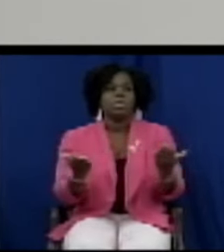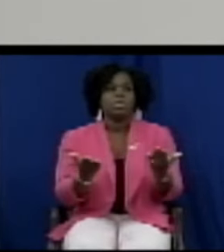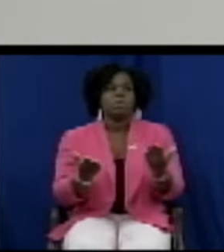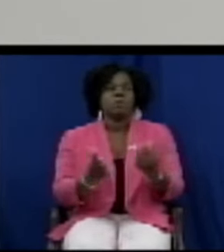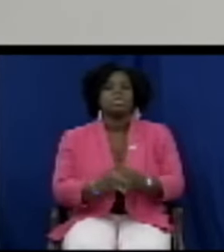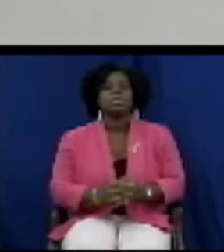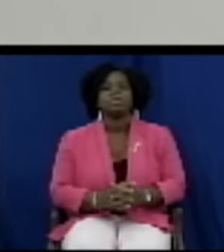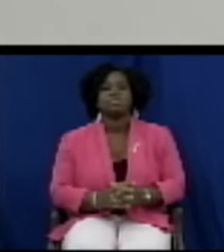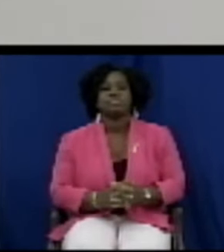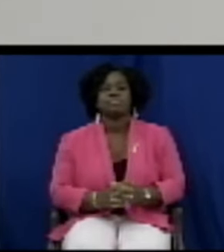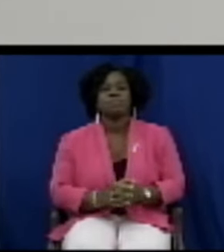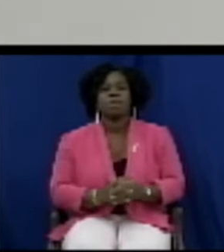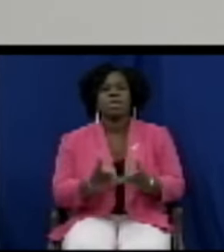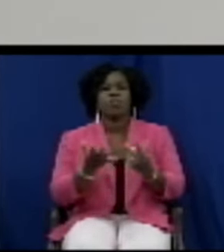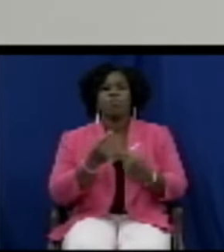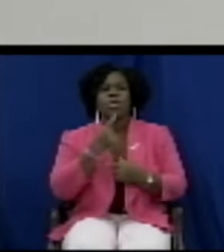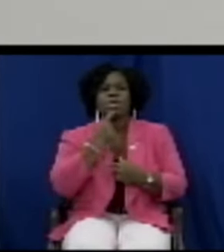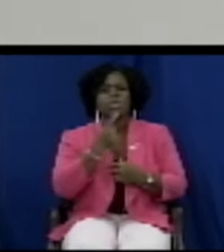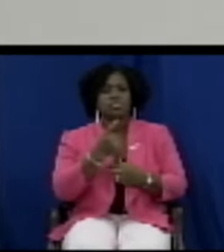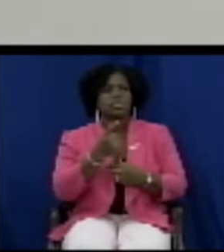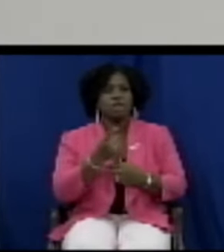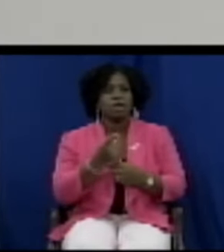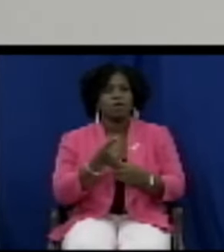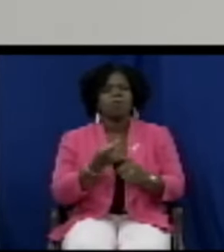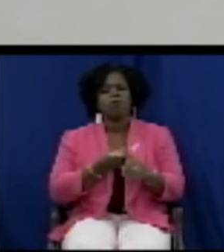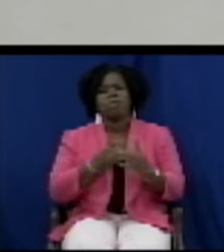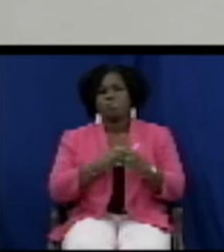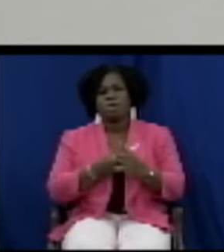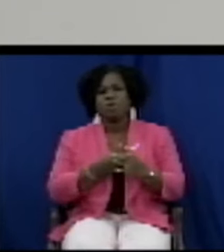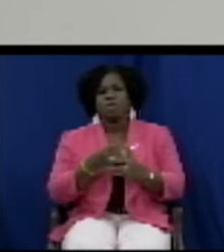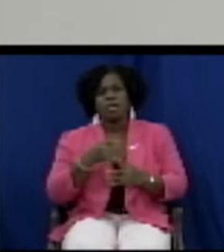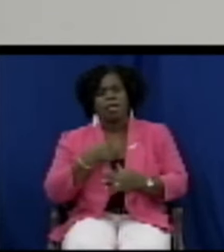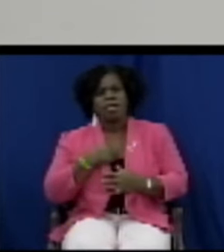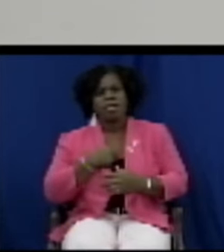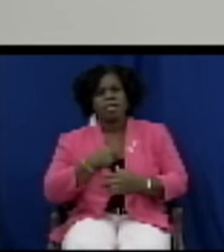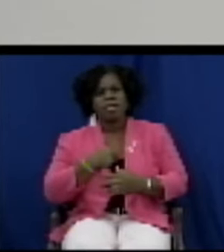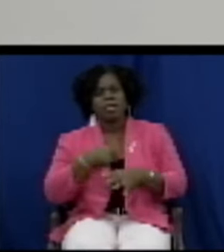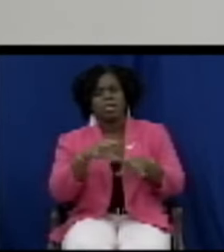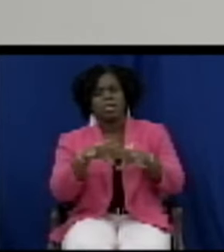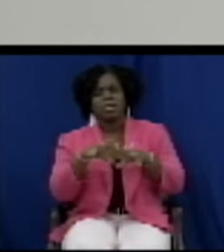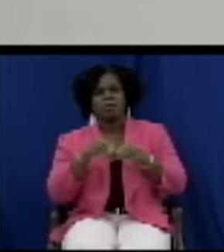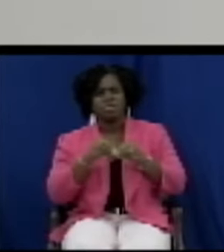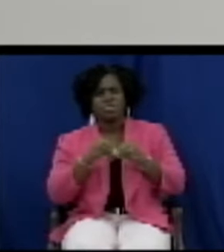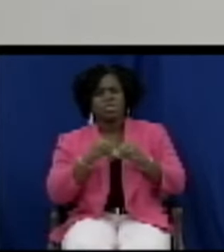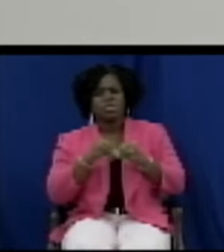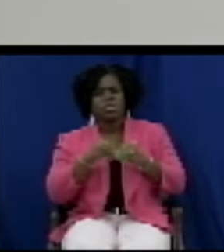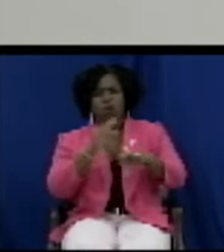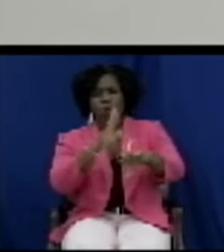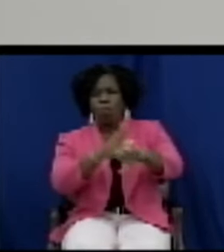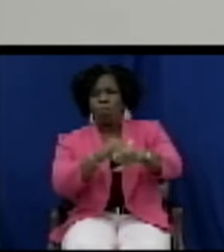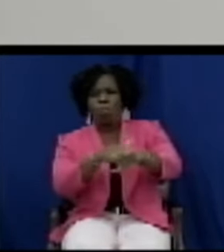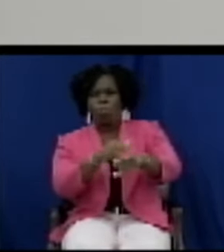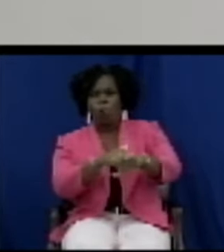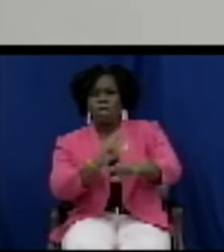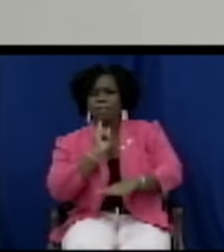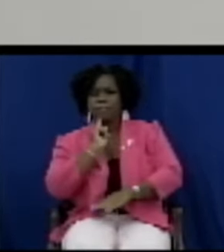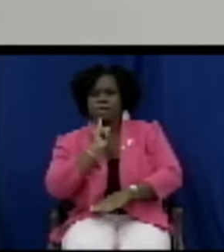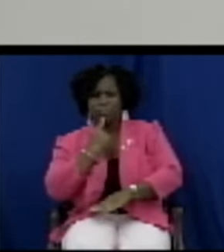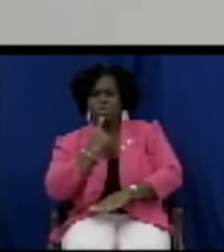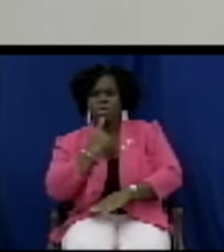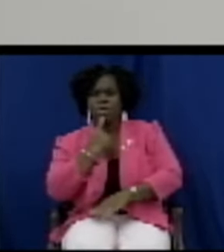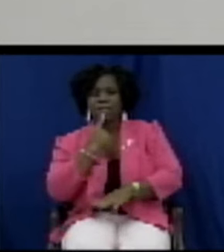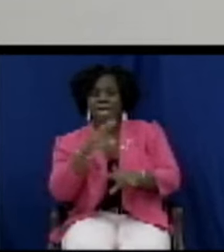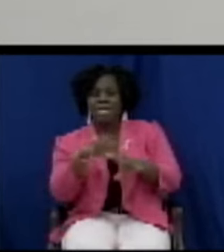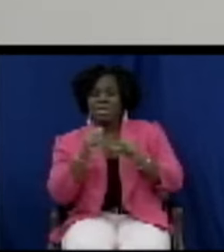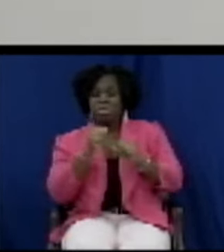me say from the onset that I took that stern warning from the mover of the bill very seriously and I will not dare